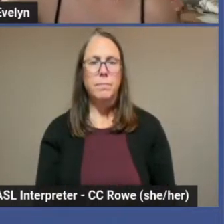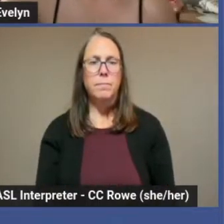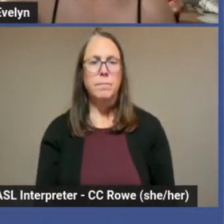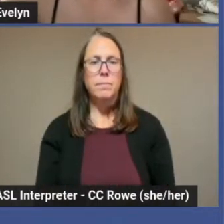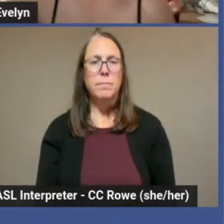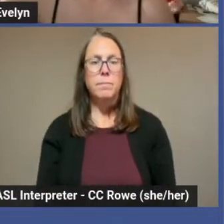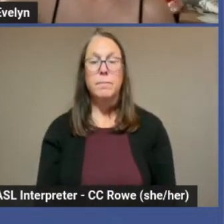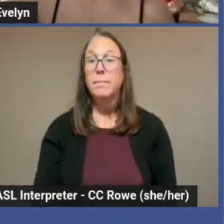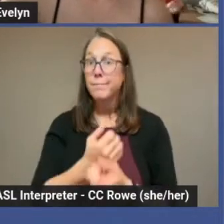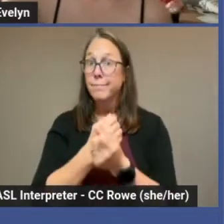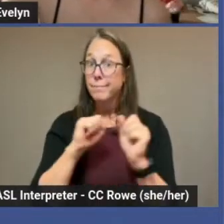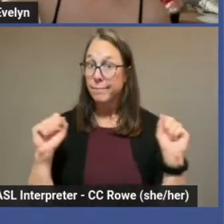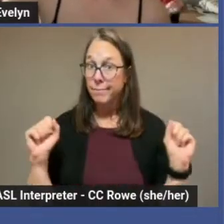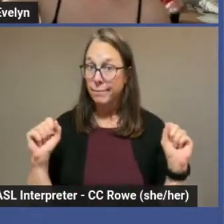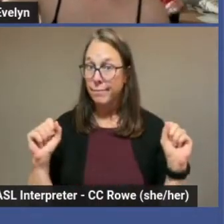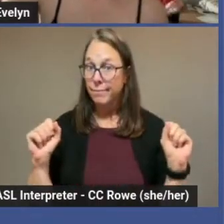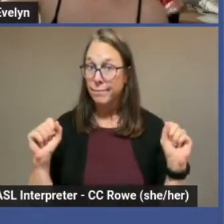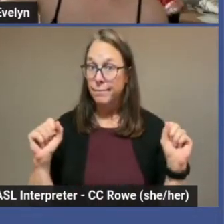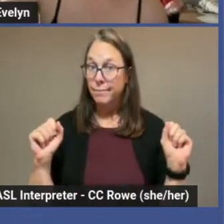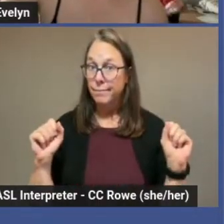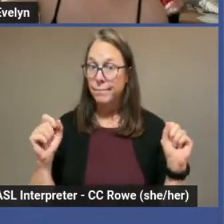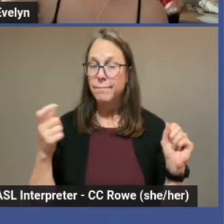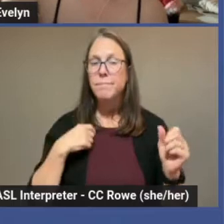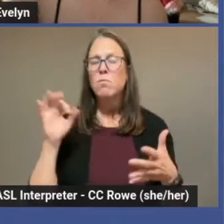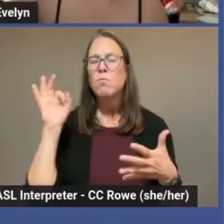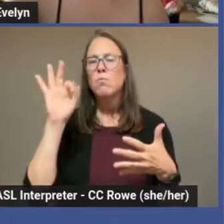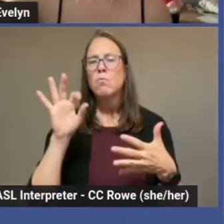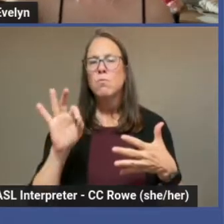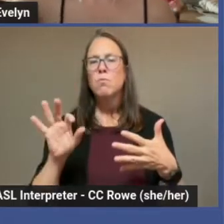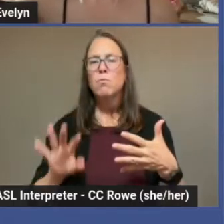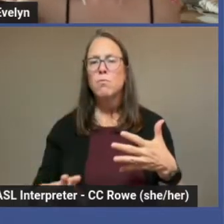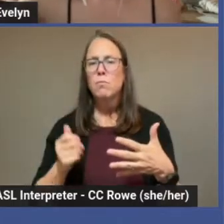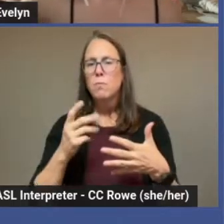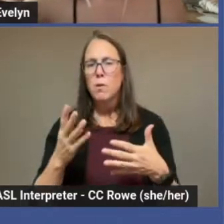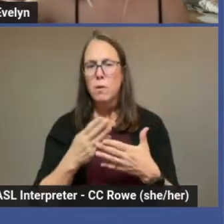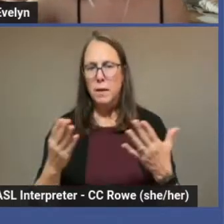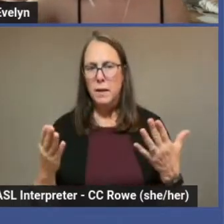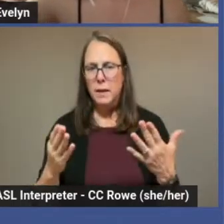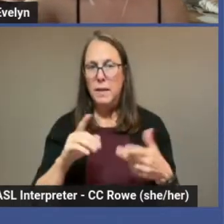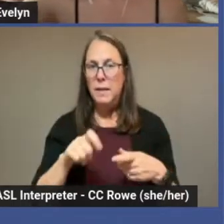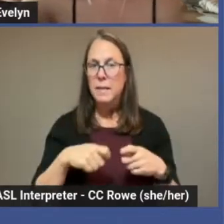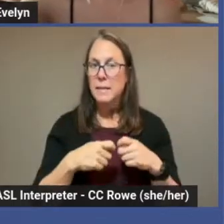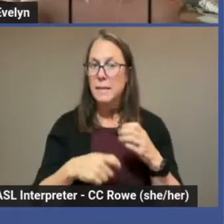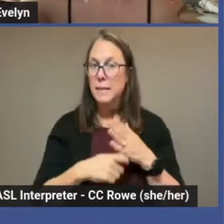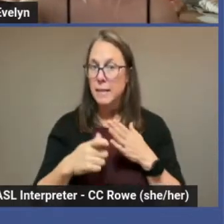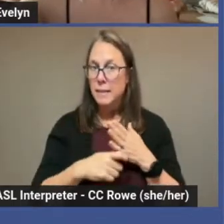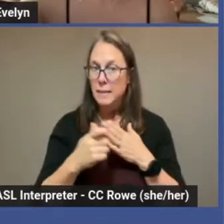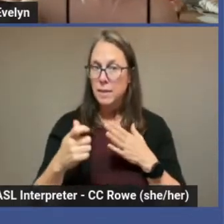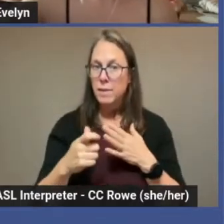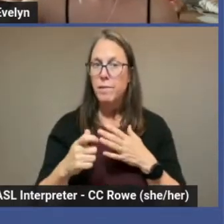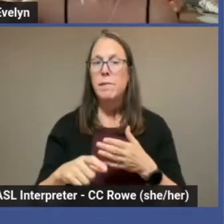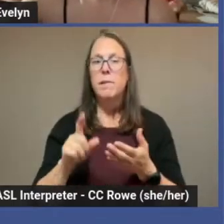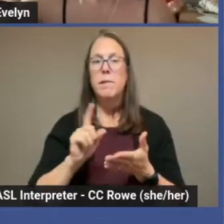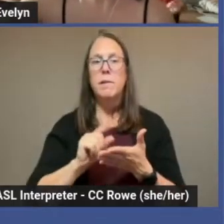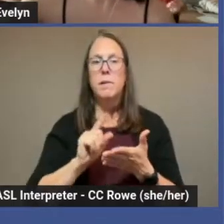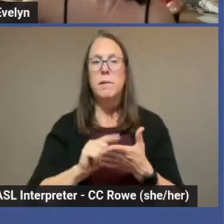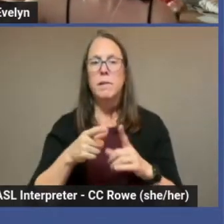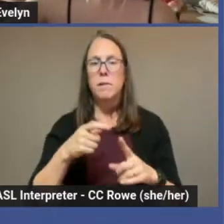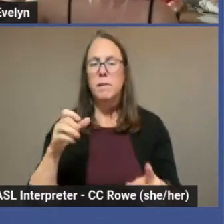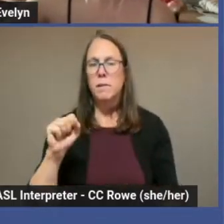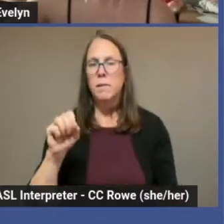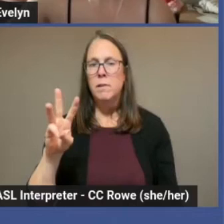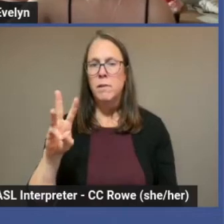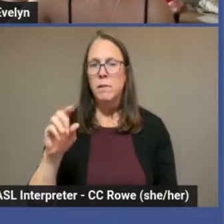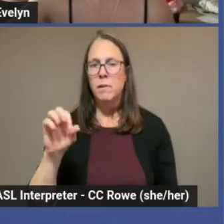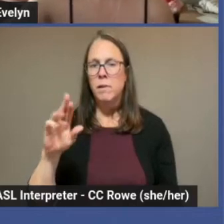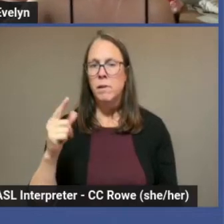Safety. Safety. I've popped in a couple of things here. An example of a zine and publication from sex worker